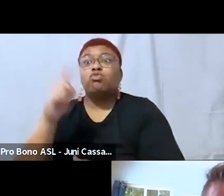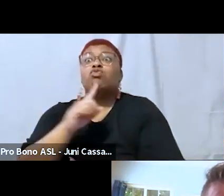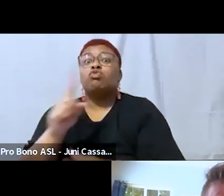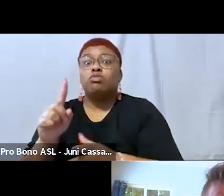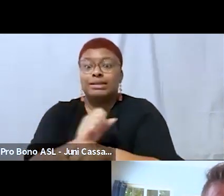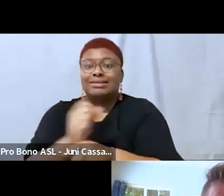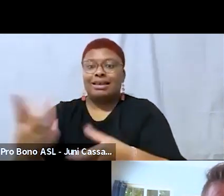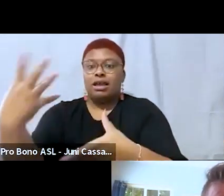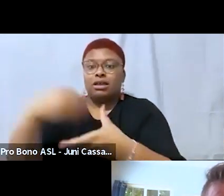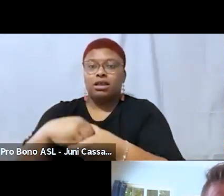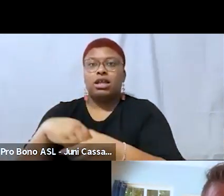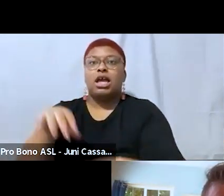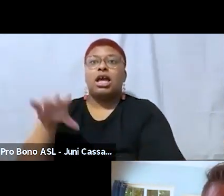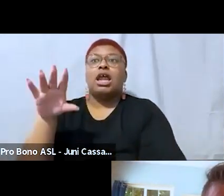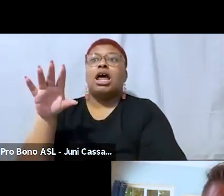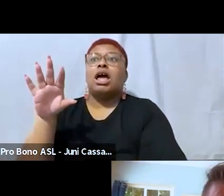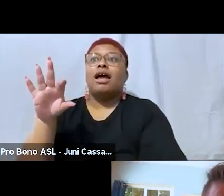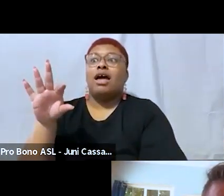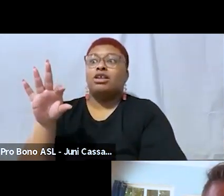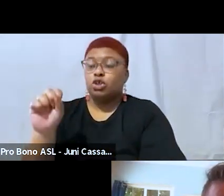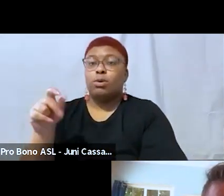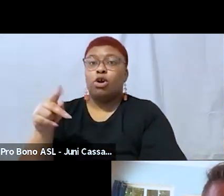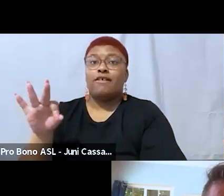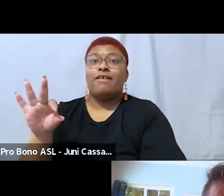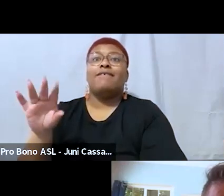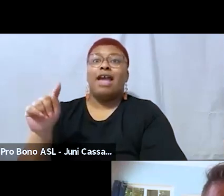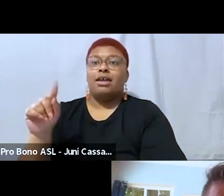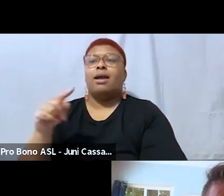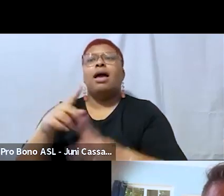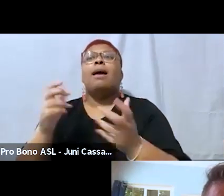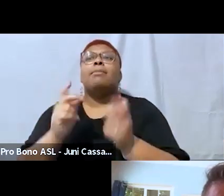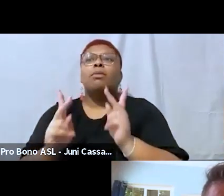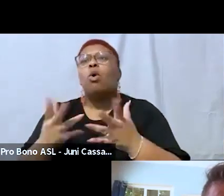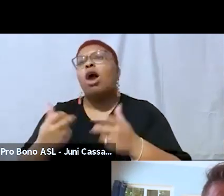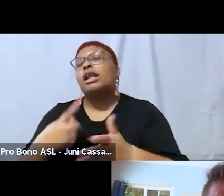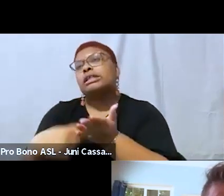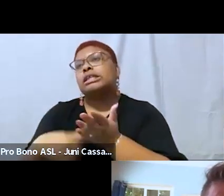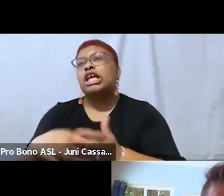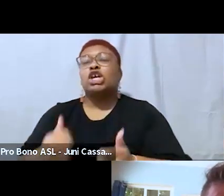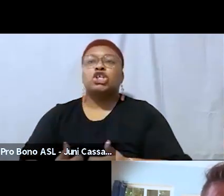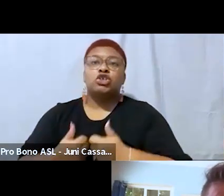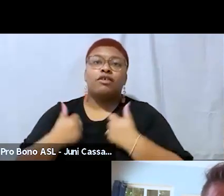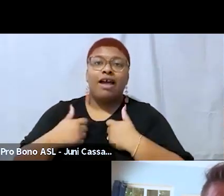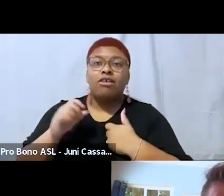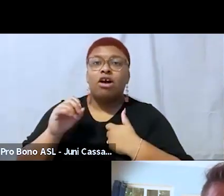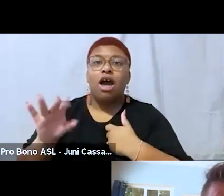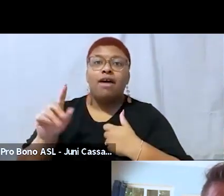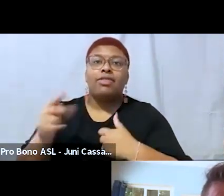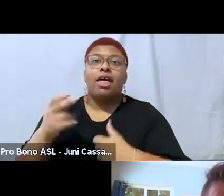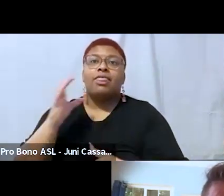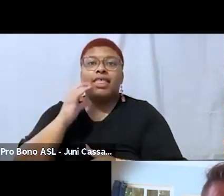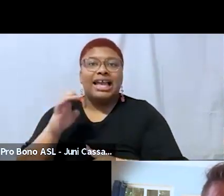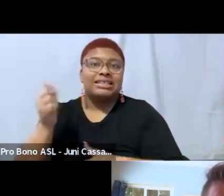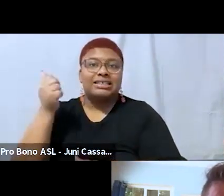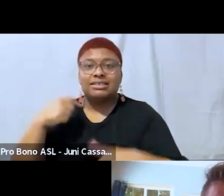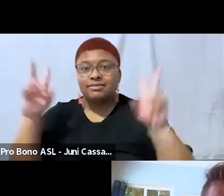wants to talk about survival of the thickest which i think is also a beautiful show but it's not the same kind of fat visibility as as jeff's show because jeff is